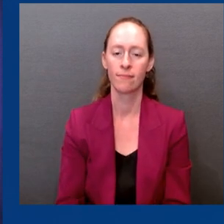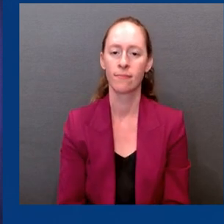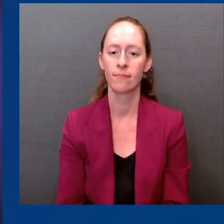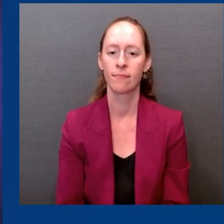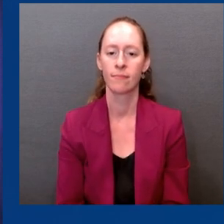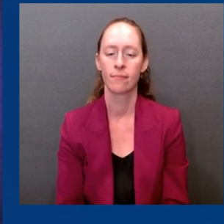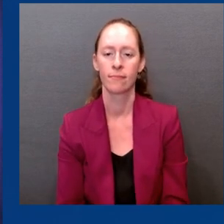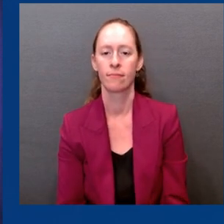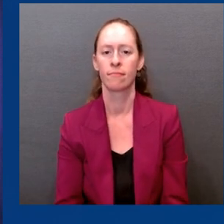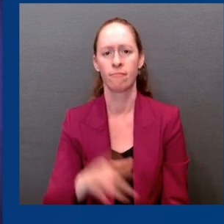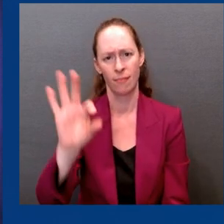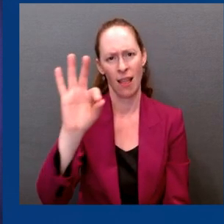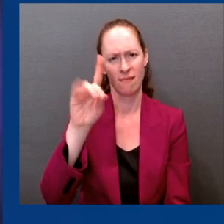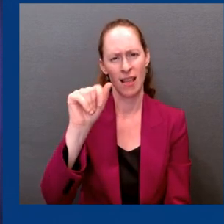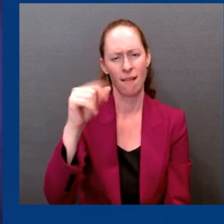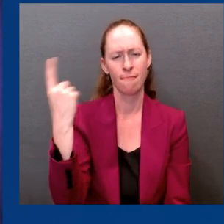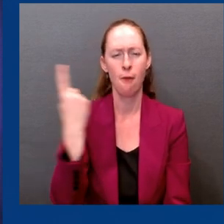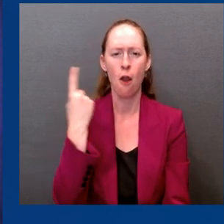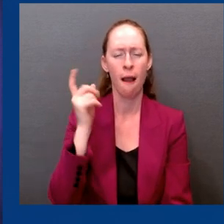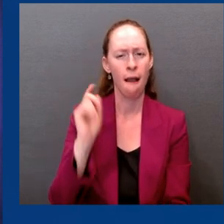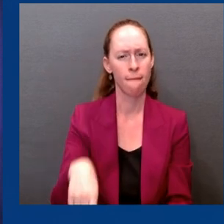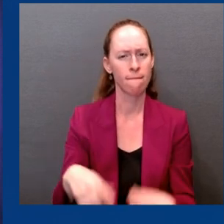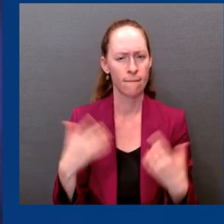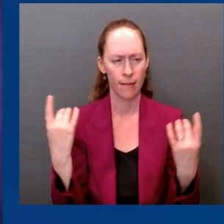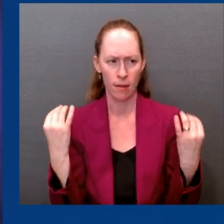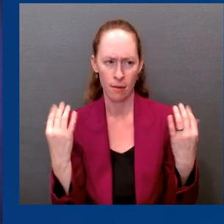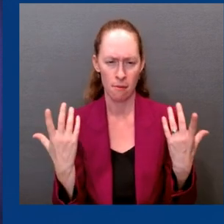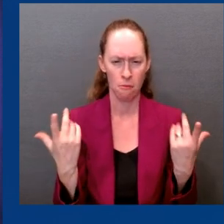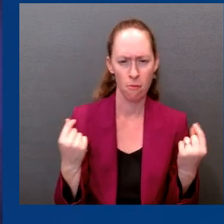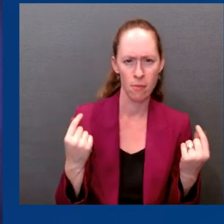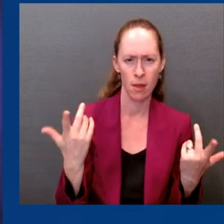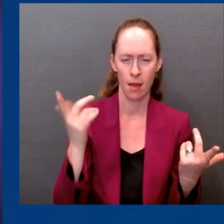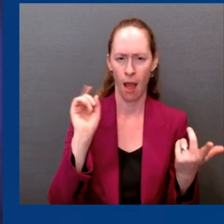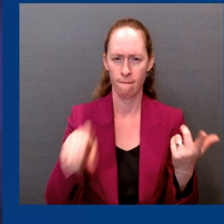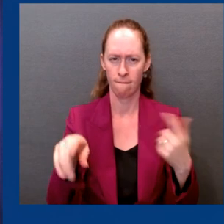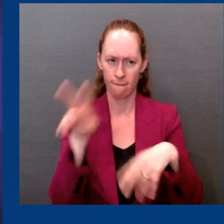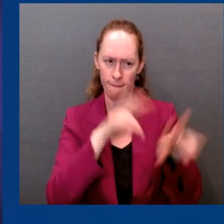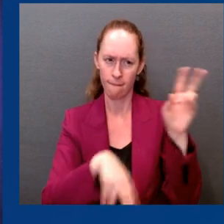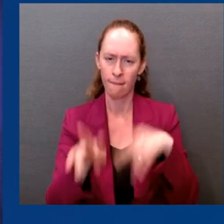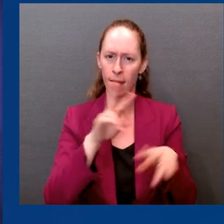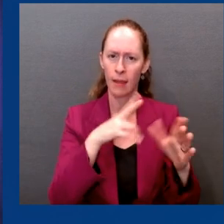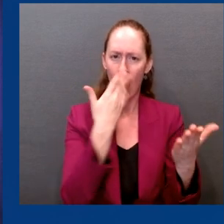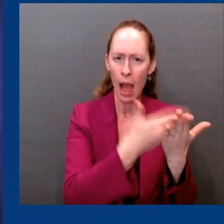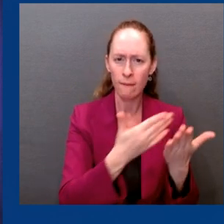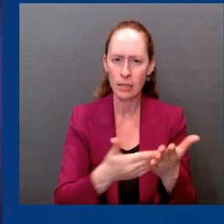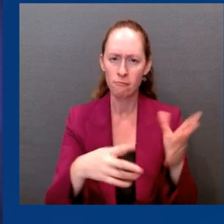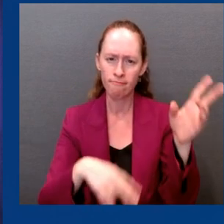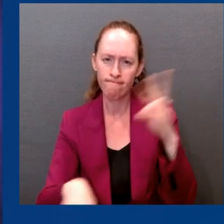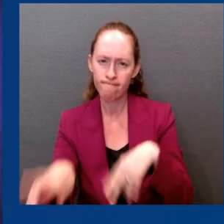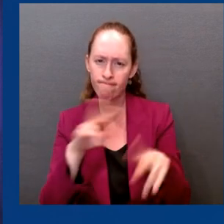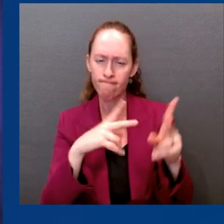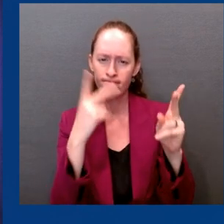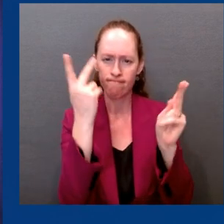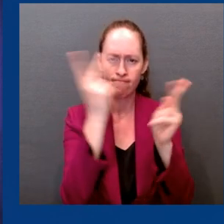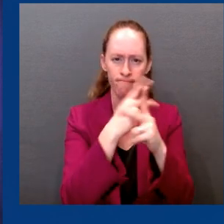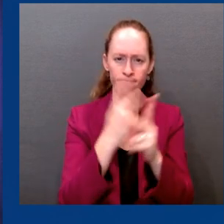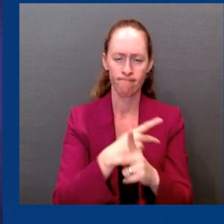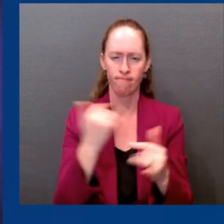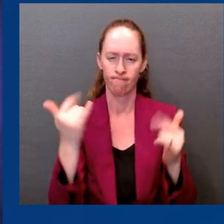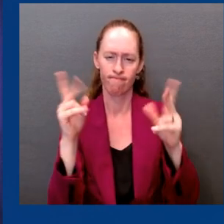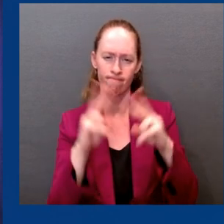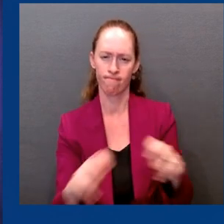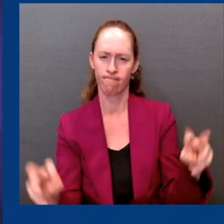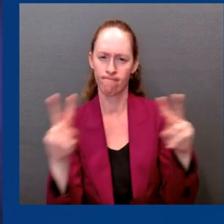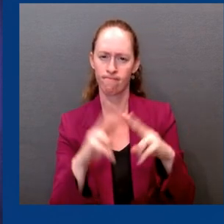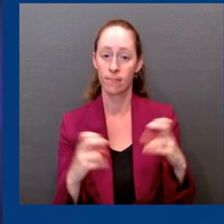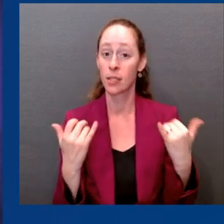scientists make an independent decision. What I'm aware of is that they're looking at the evidence. They're making assessments. I expect